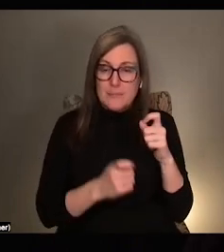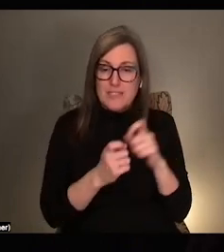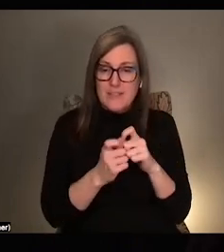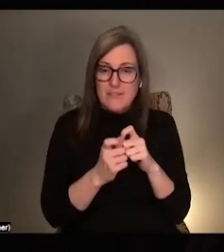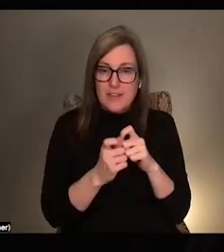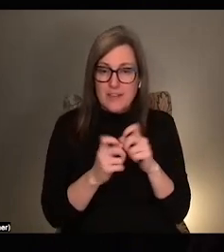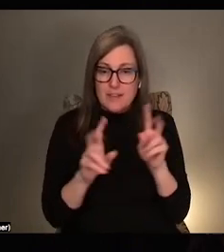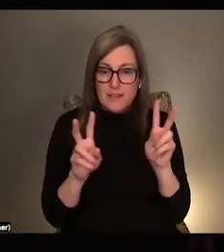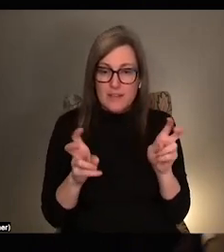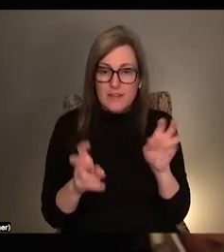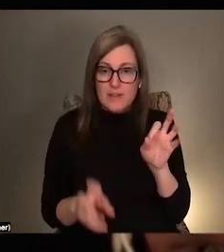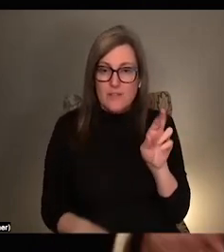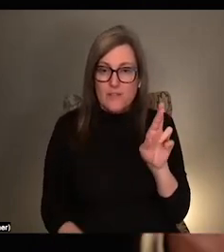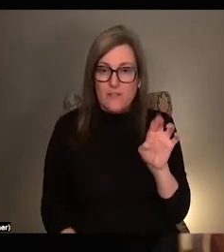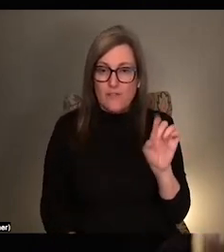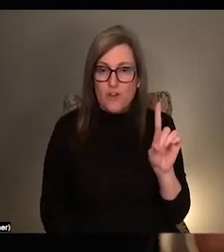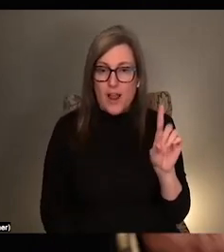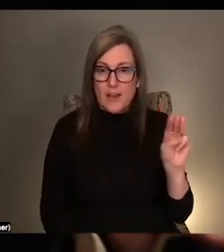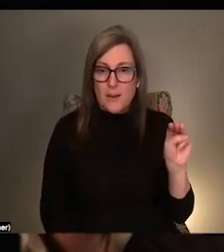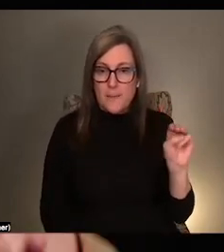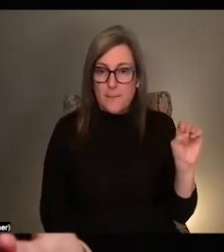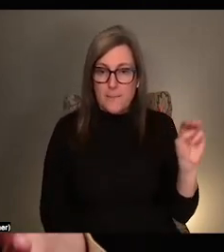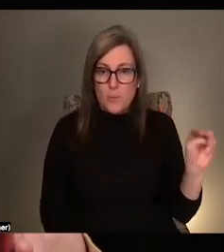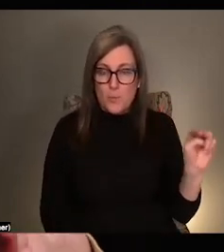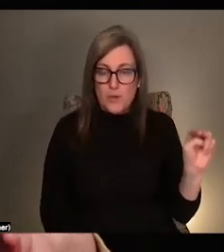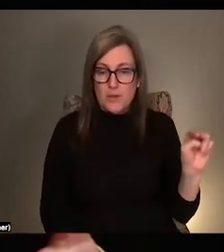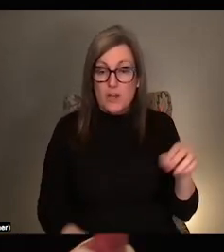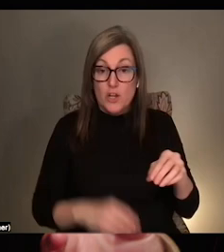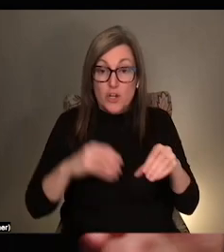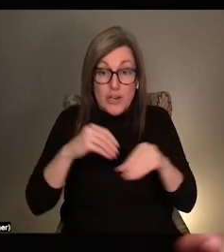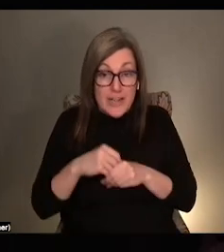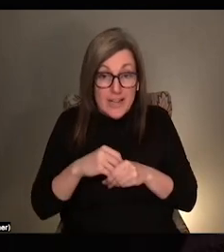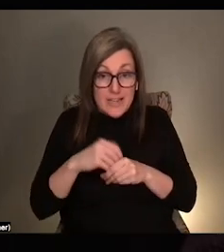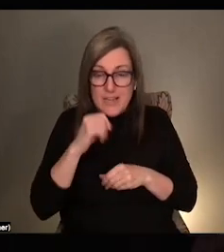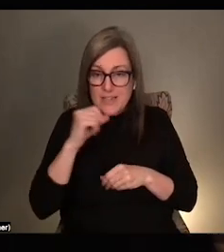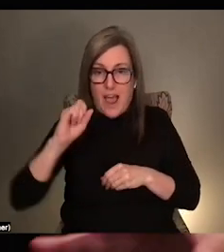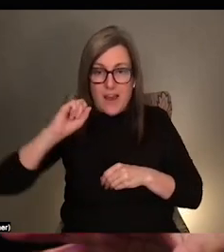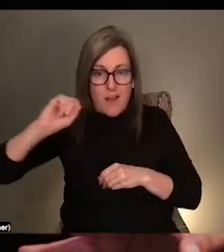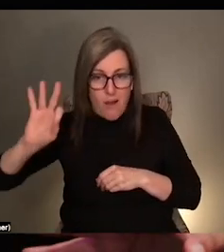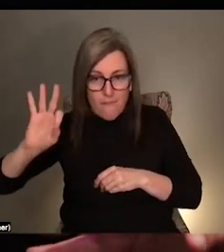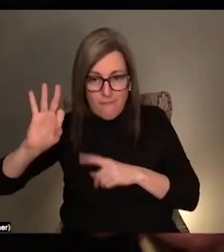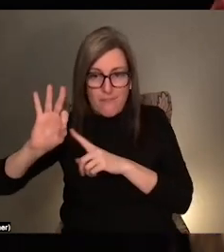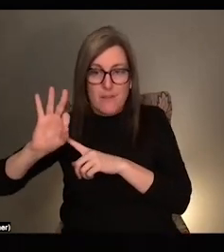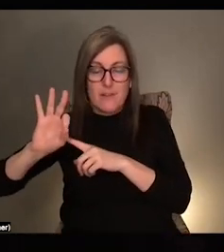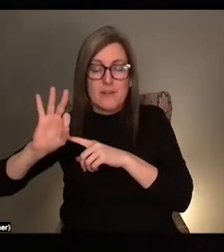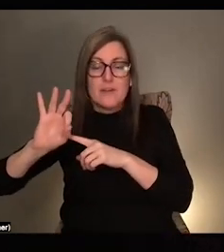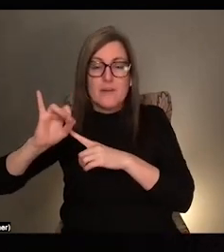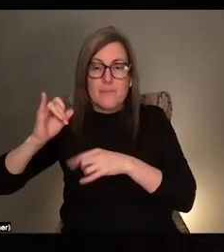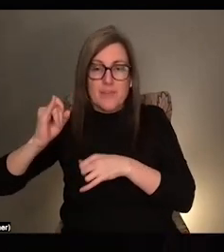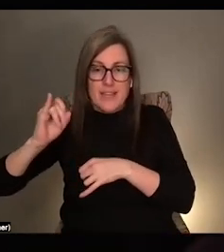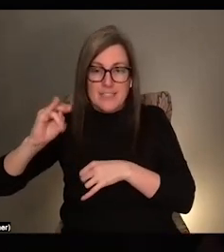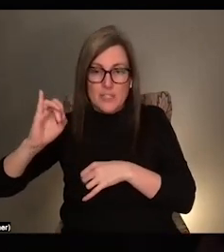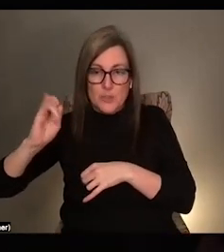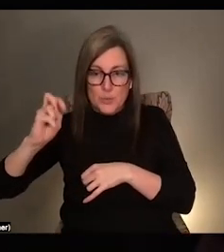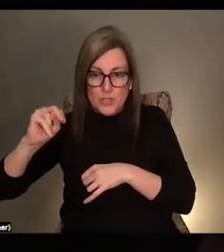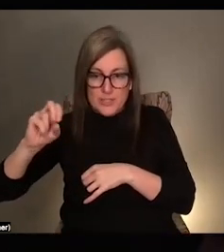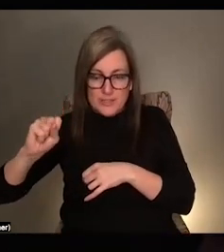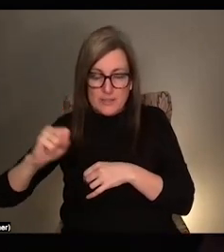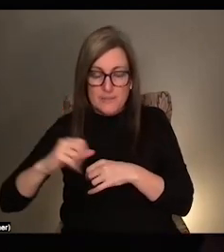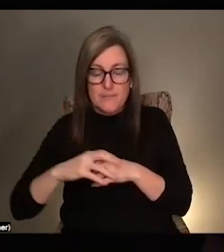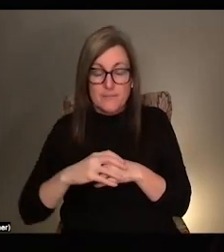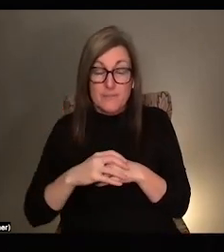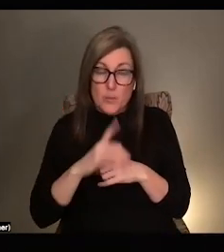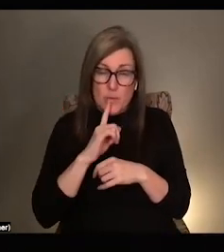Fred Moten says about being like in and not of institutions. And it's like a very subtle distinction. And yeah, I think